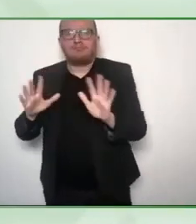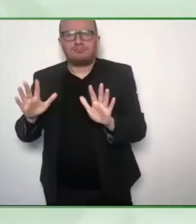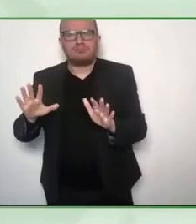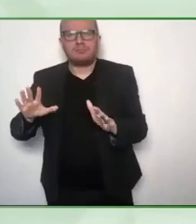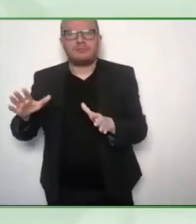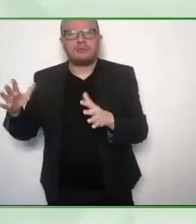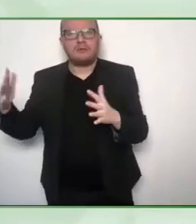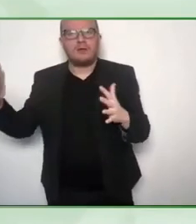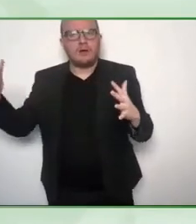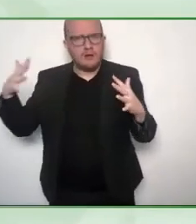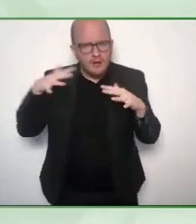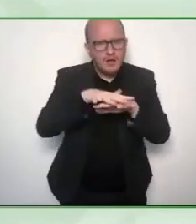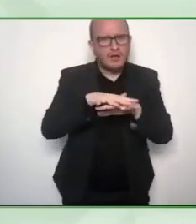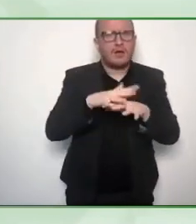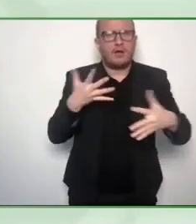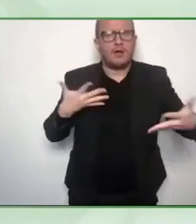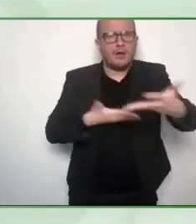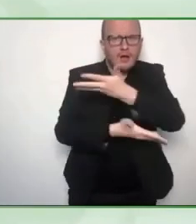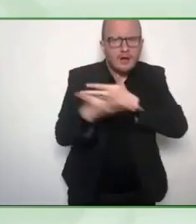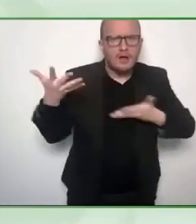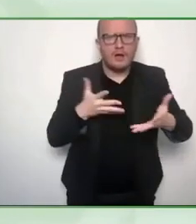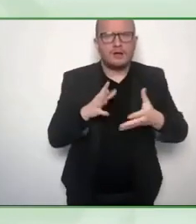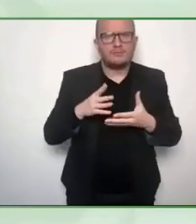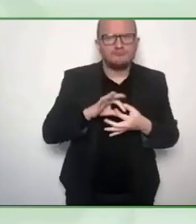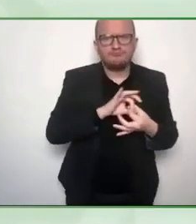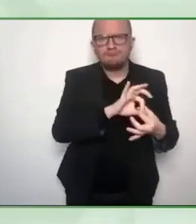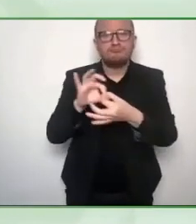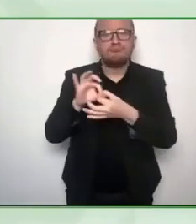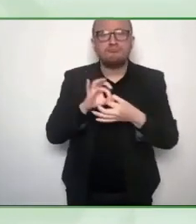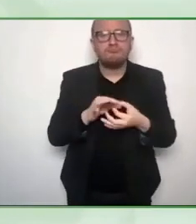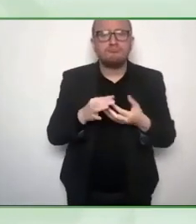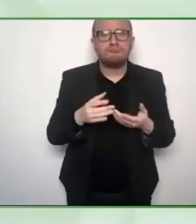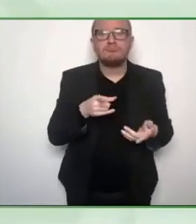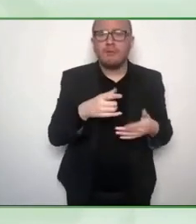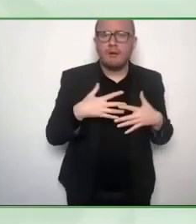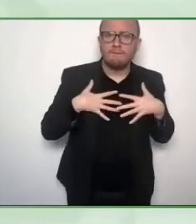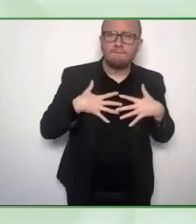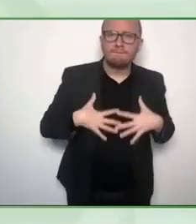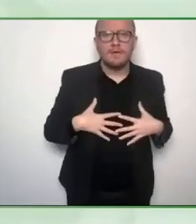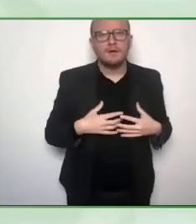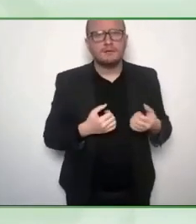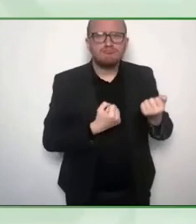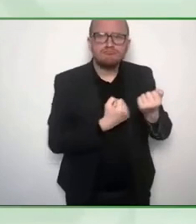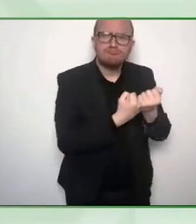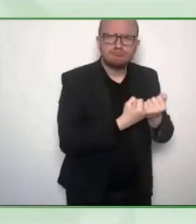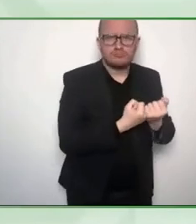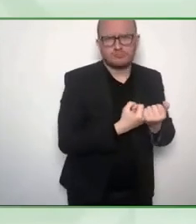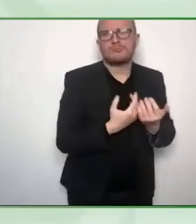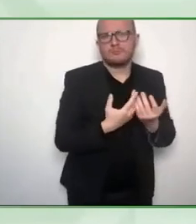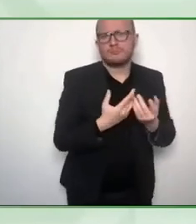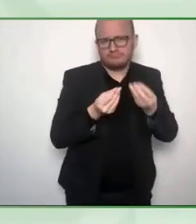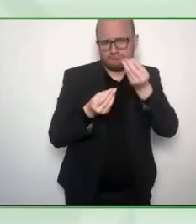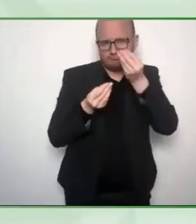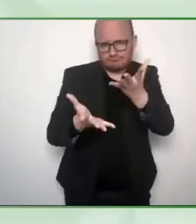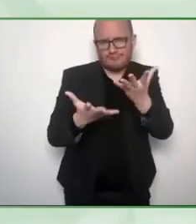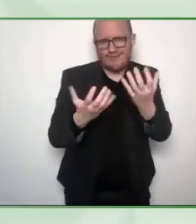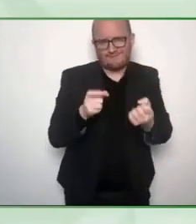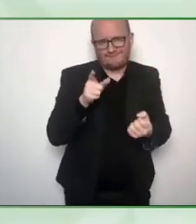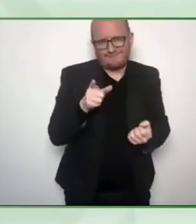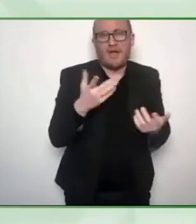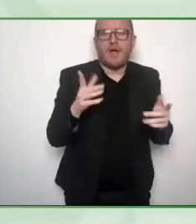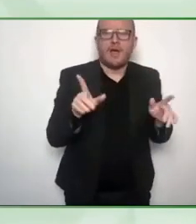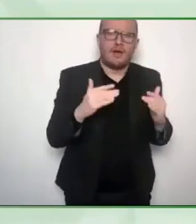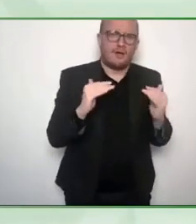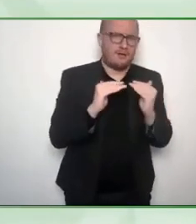anybody wants to help you and support you, we have all your information right here and of course on Zero Project website. and